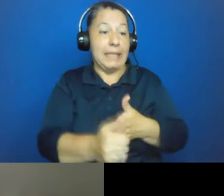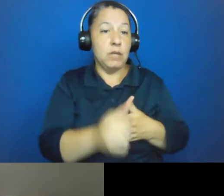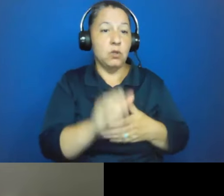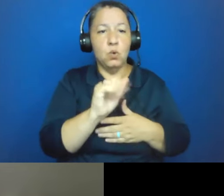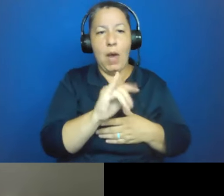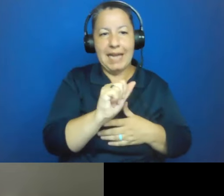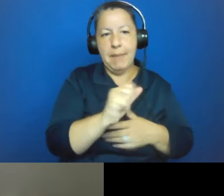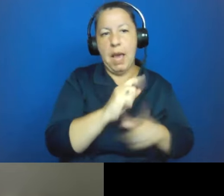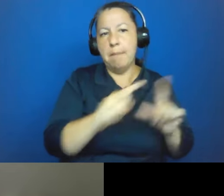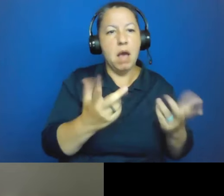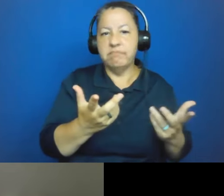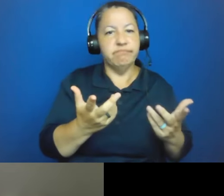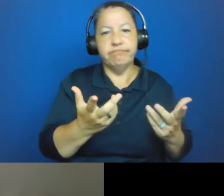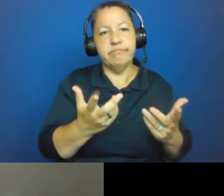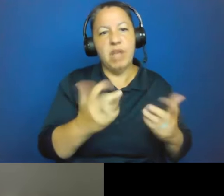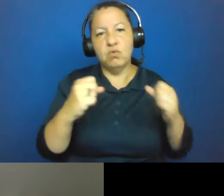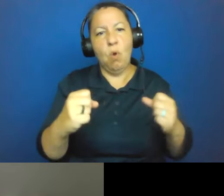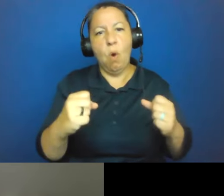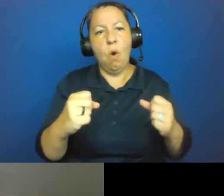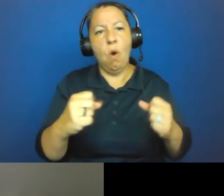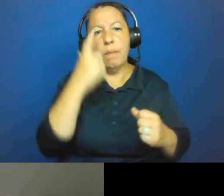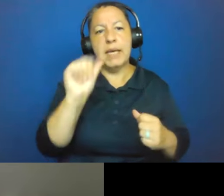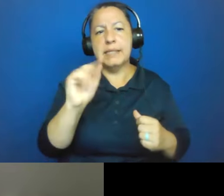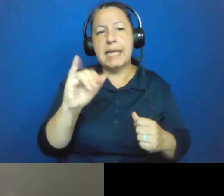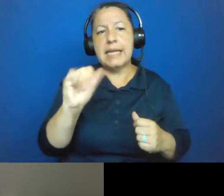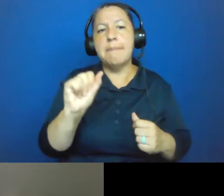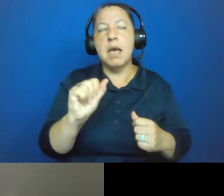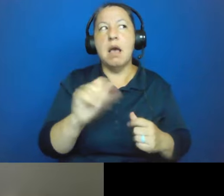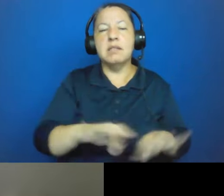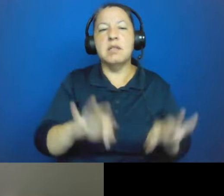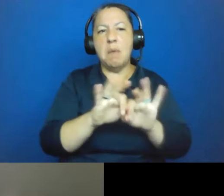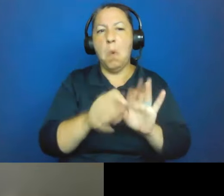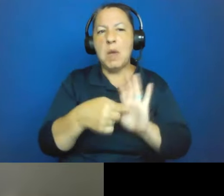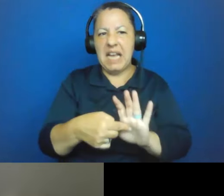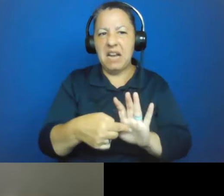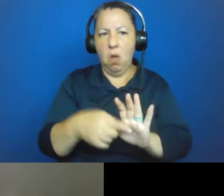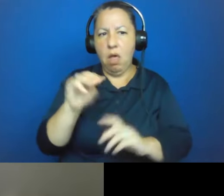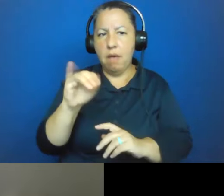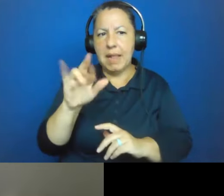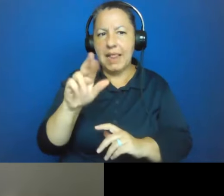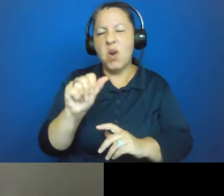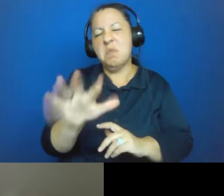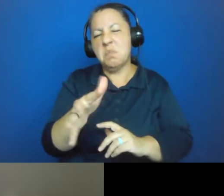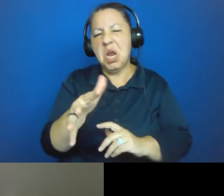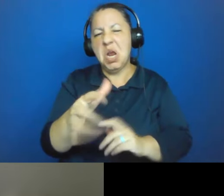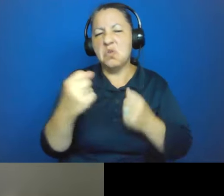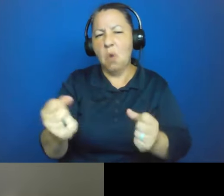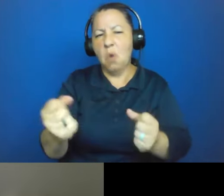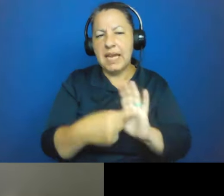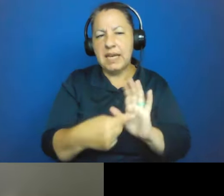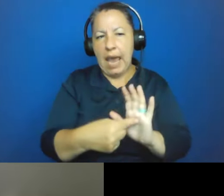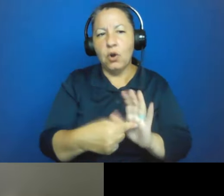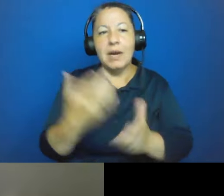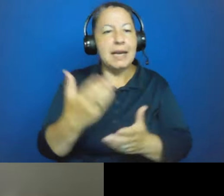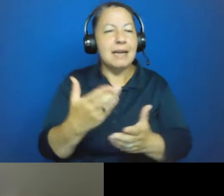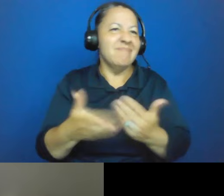strong, because anemia being one of the key signals of malaria, it's a fairly strong indicator, even if it's not sort of a smoking gun